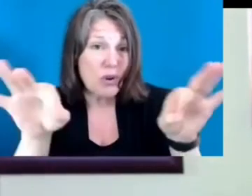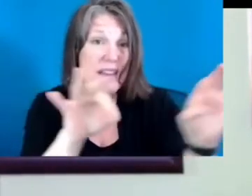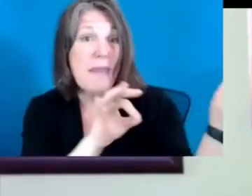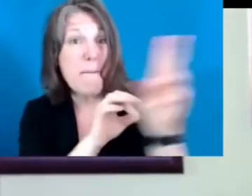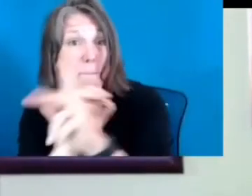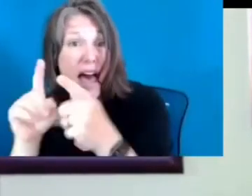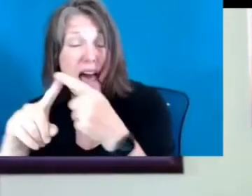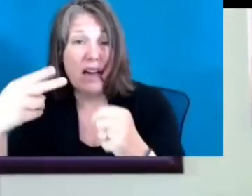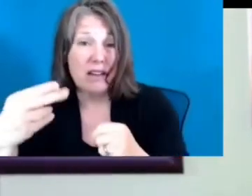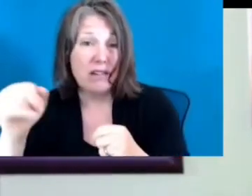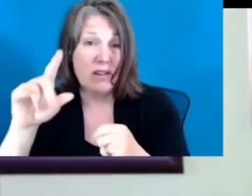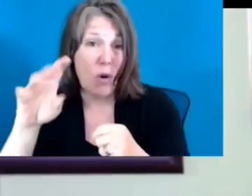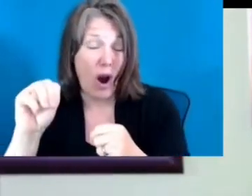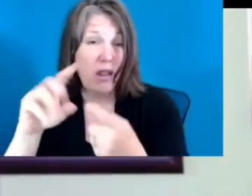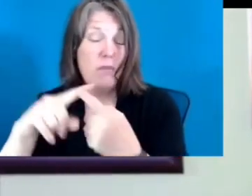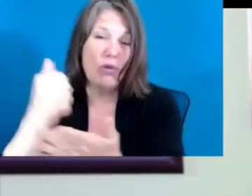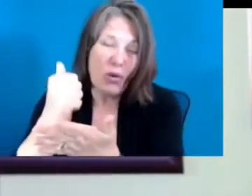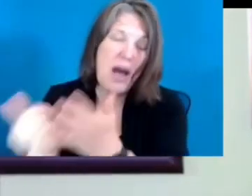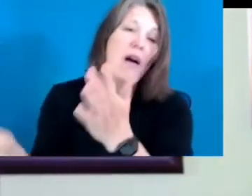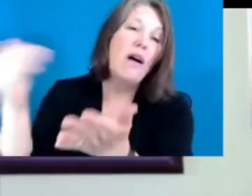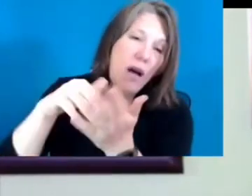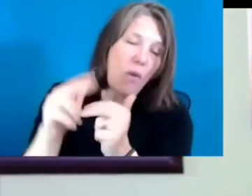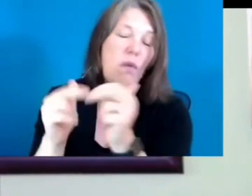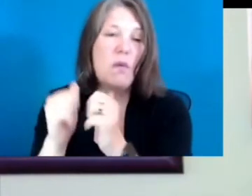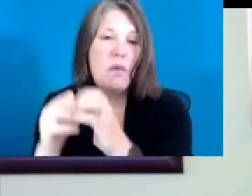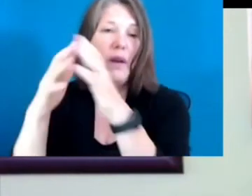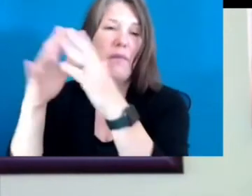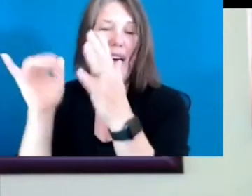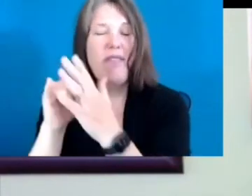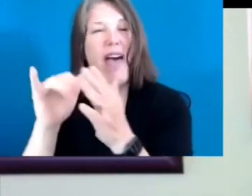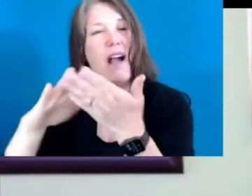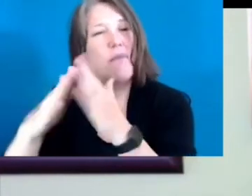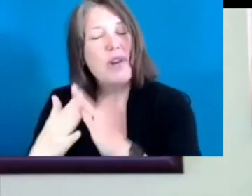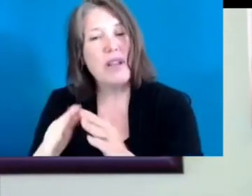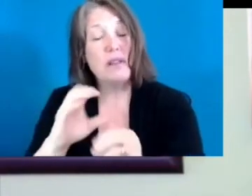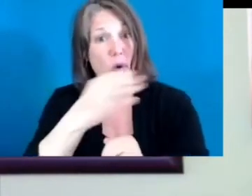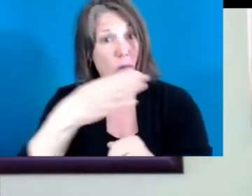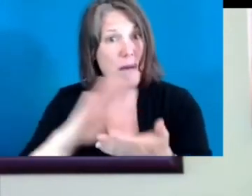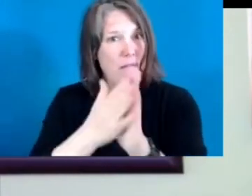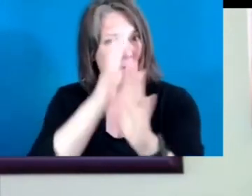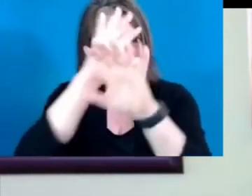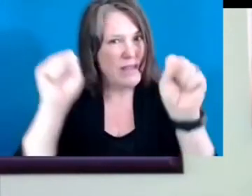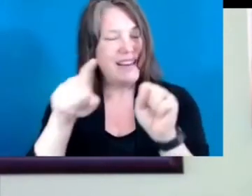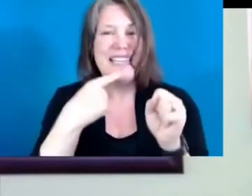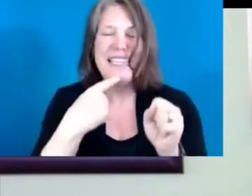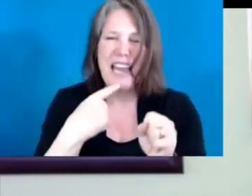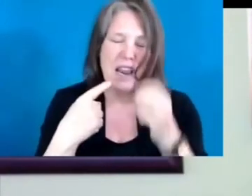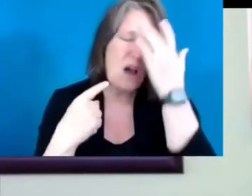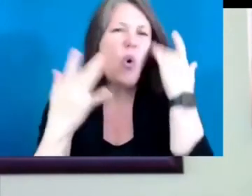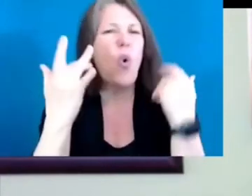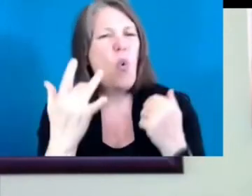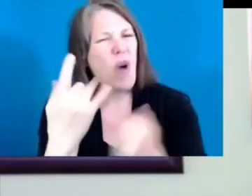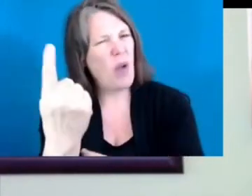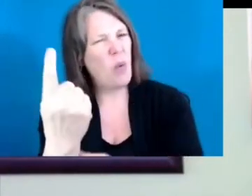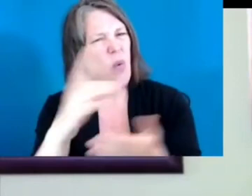Harlem and helping to rebuild the fabric of community. And so when Obama became president, he said, why should there